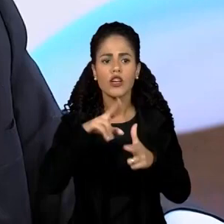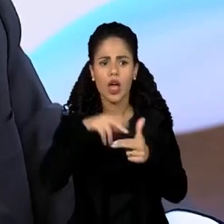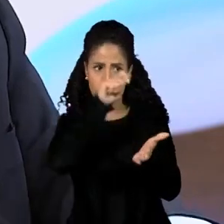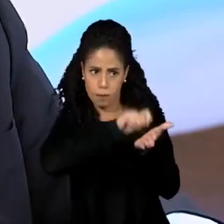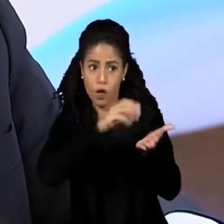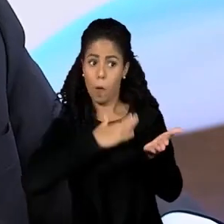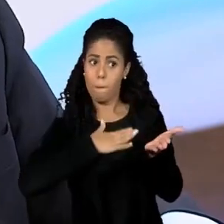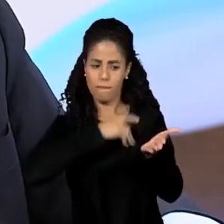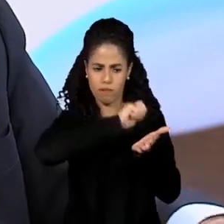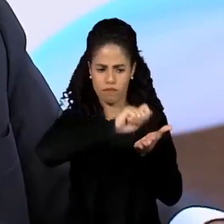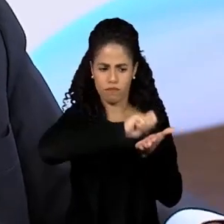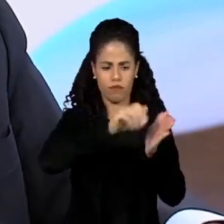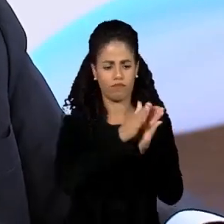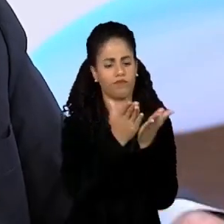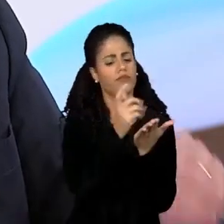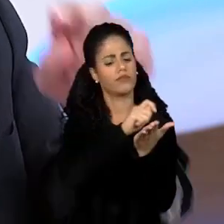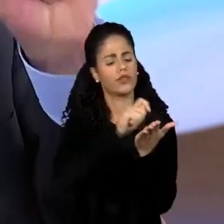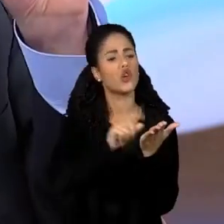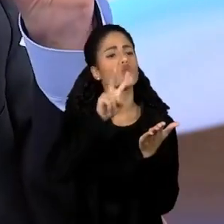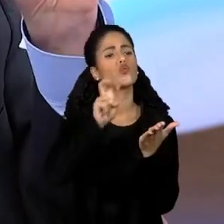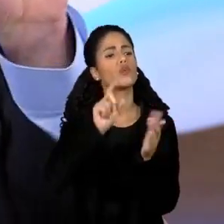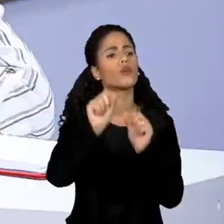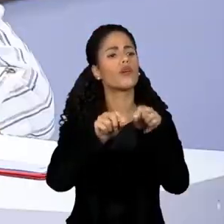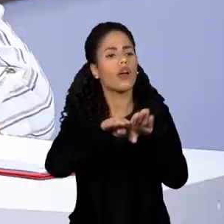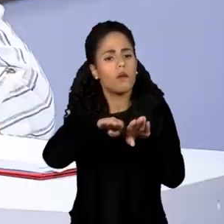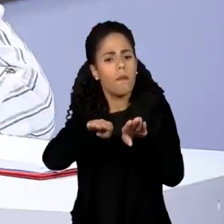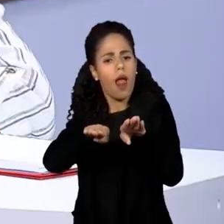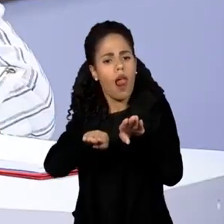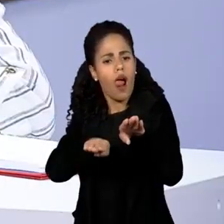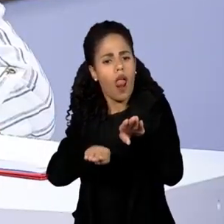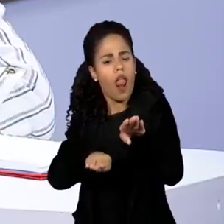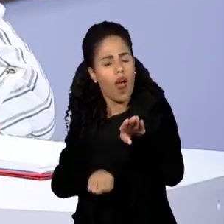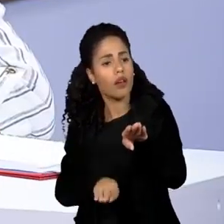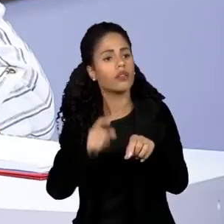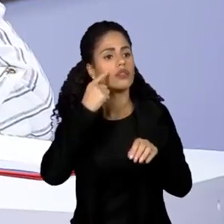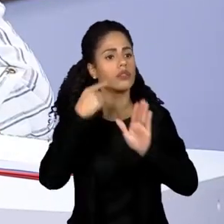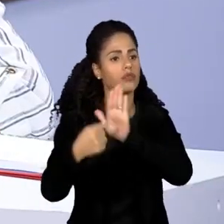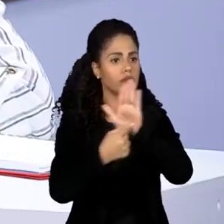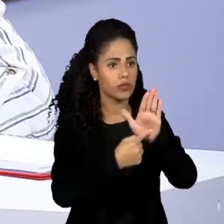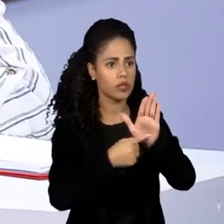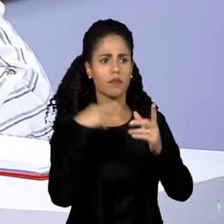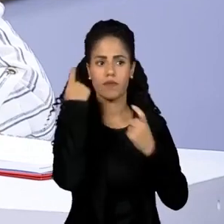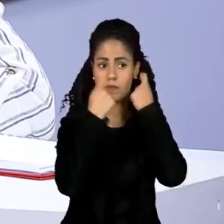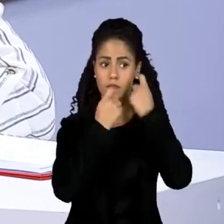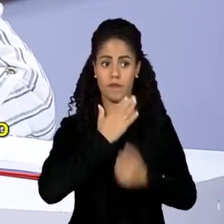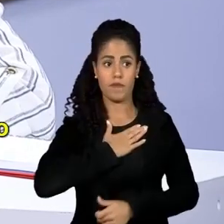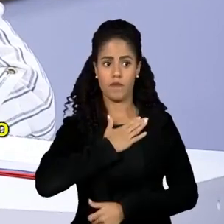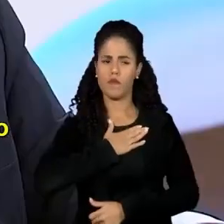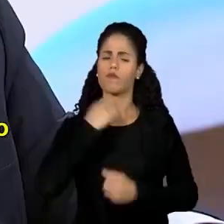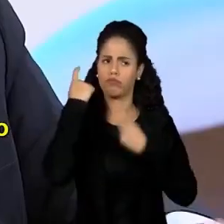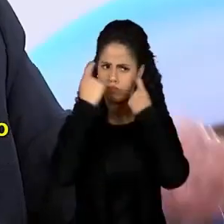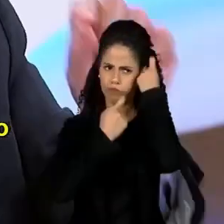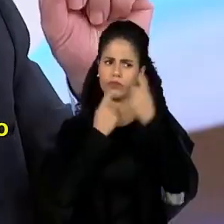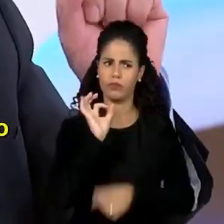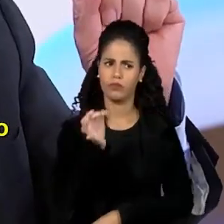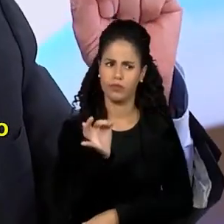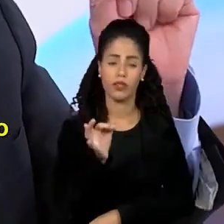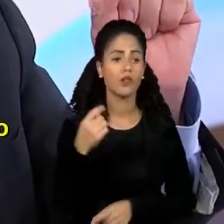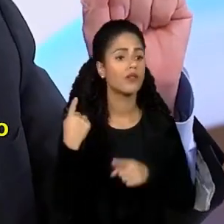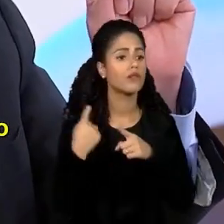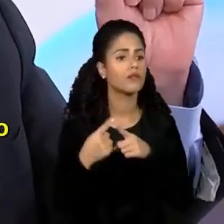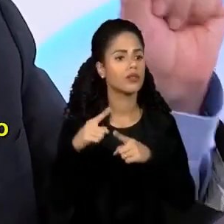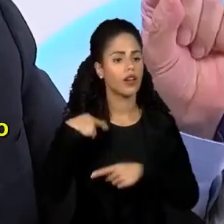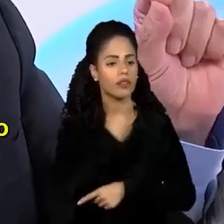my book, The Price of Inequality. And I said, one of the worries I have is that we